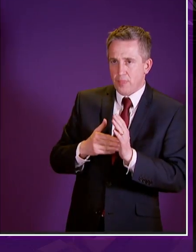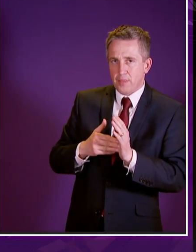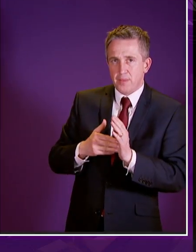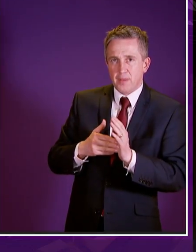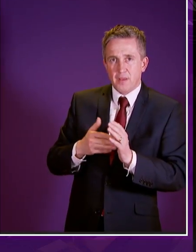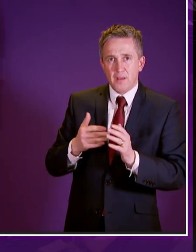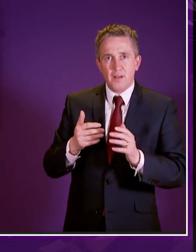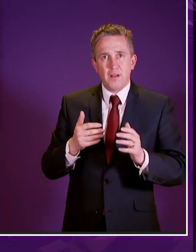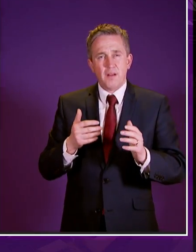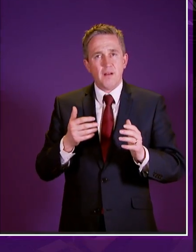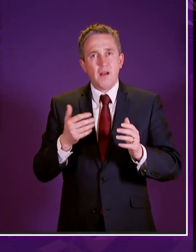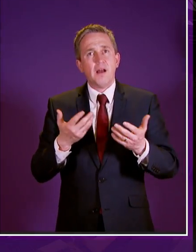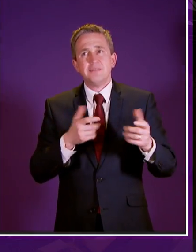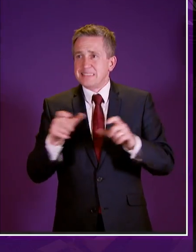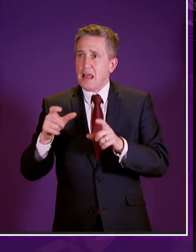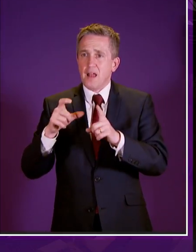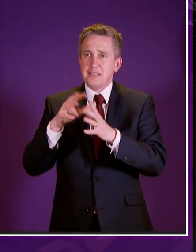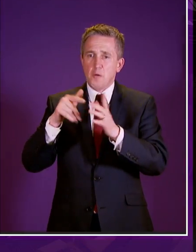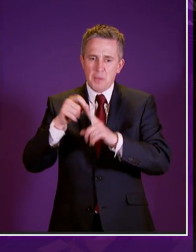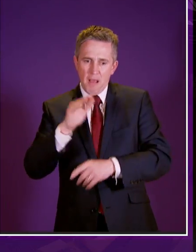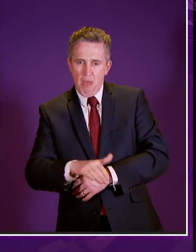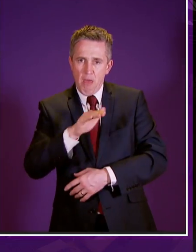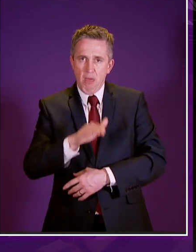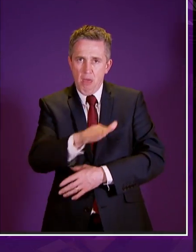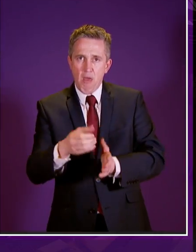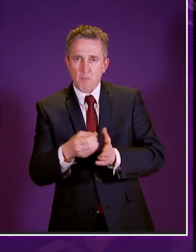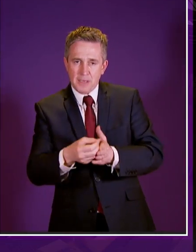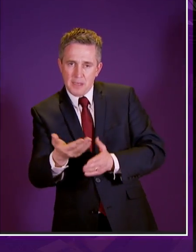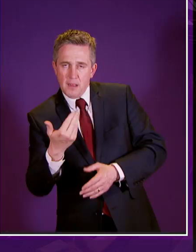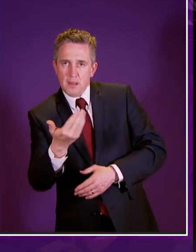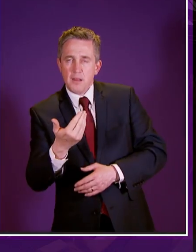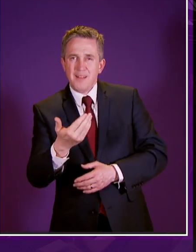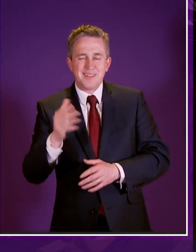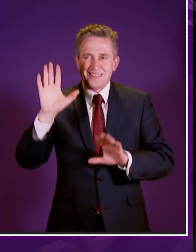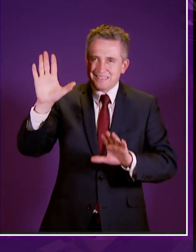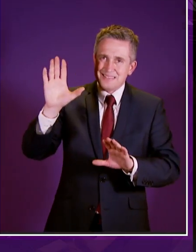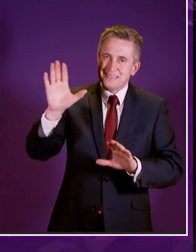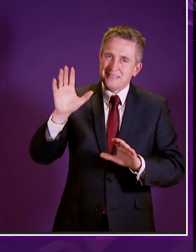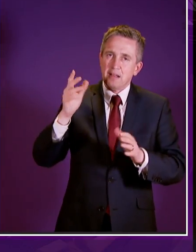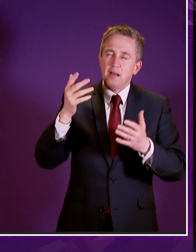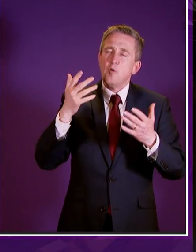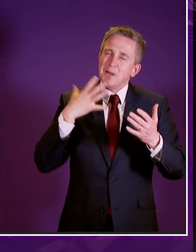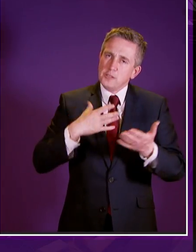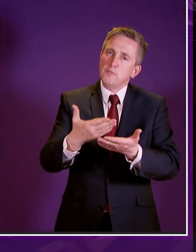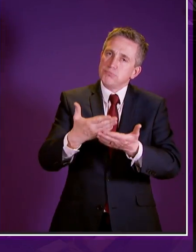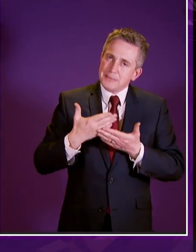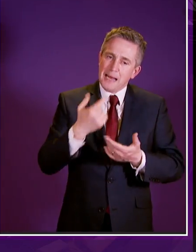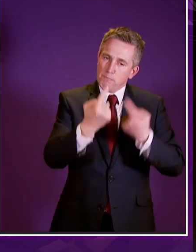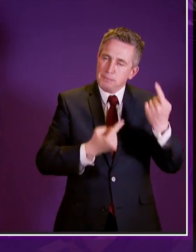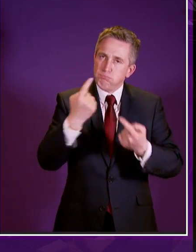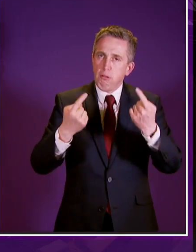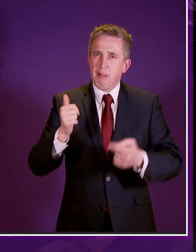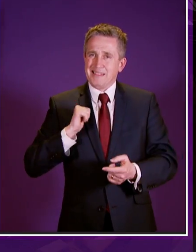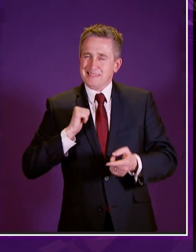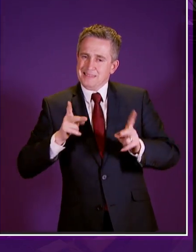and we have today i think recognized that it's important there'd be no impediment to the state's protection of them and their